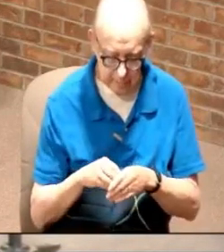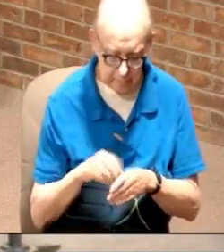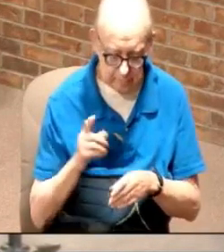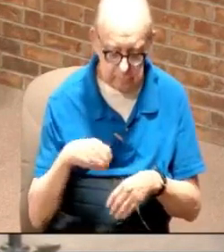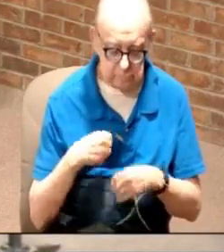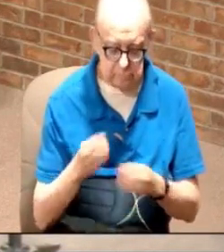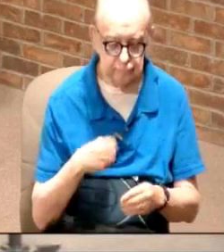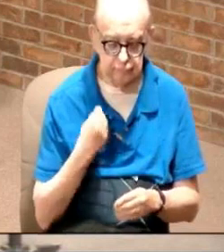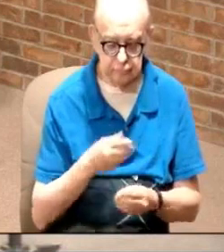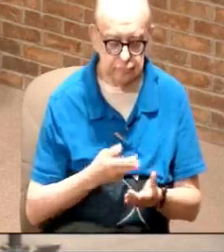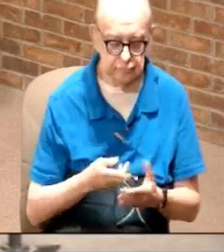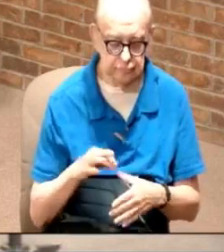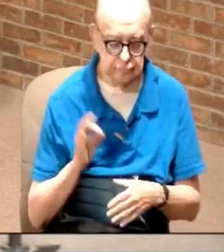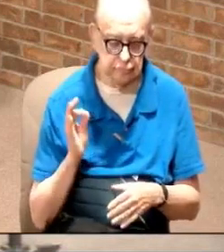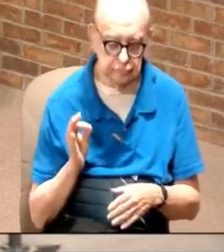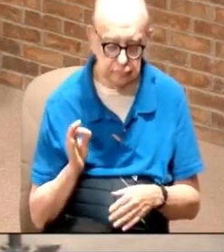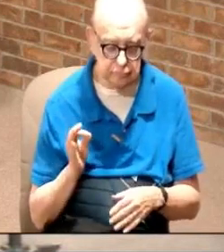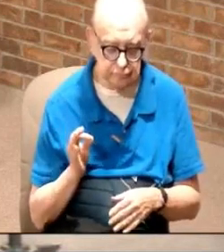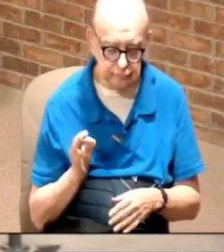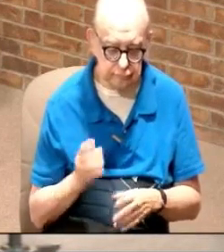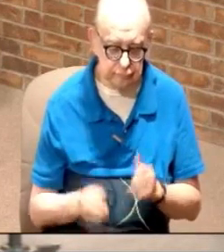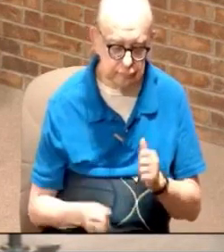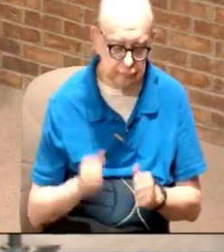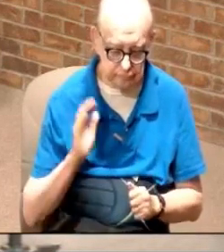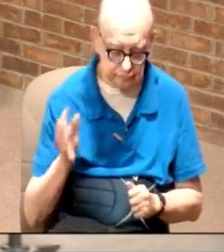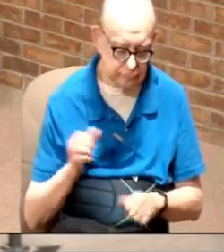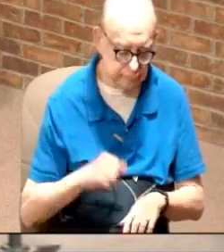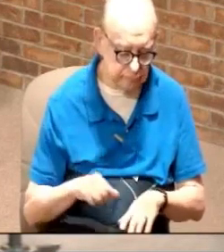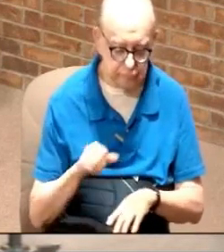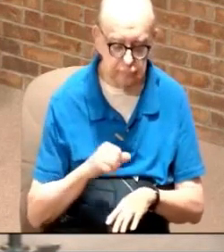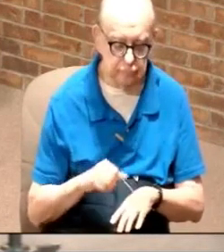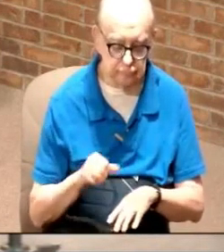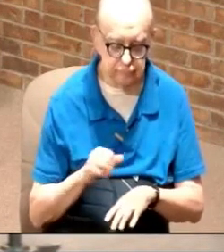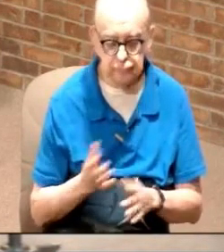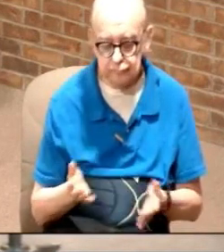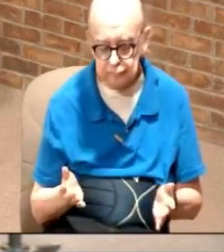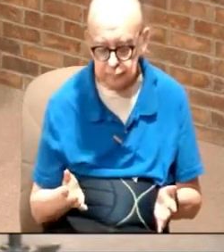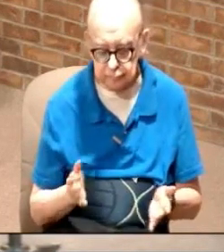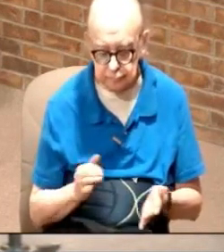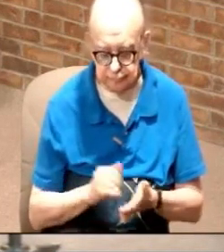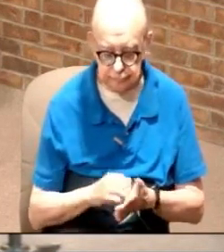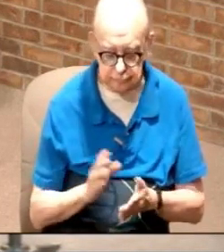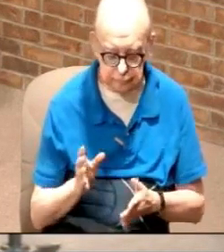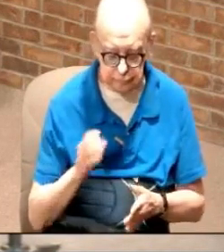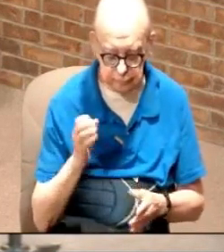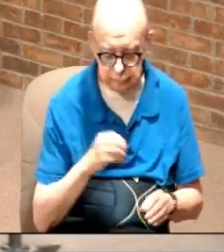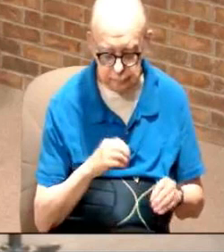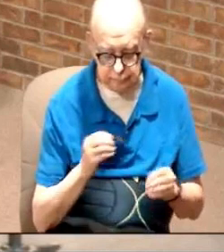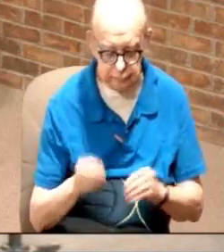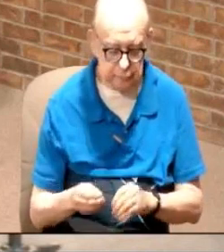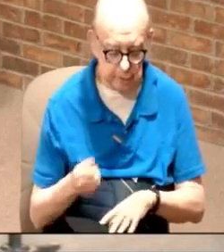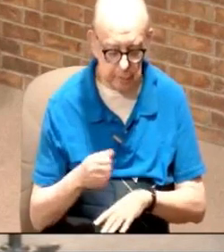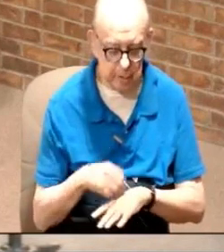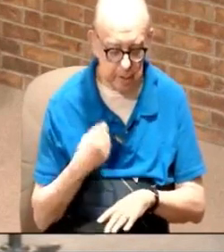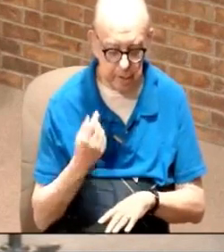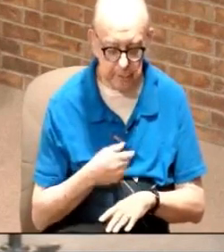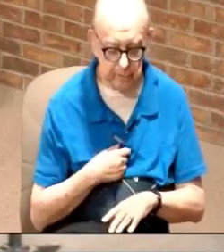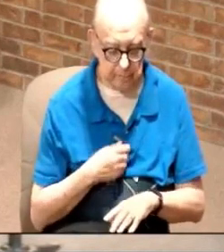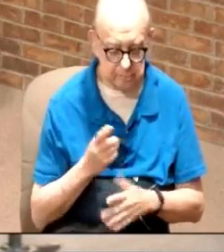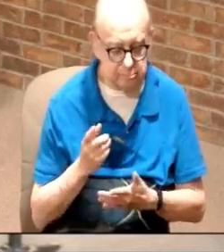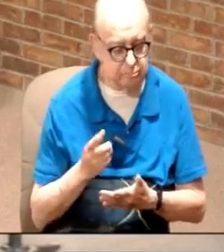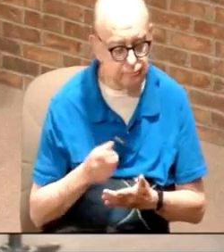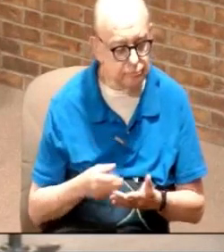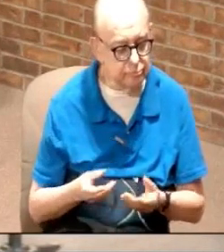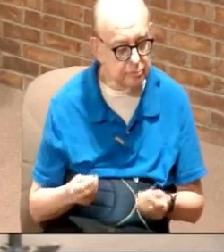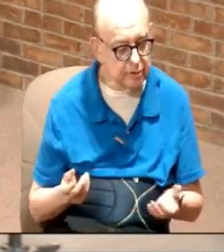gave us his Holy Spirit, which was his anointing that he placed upon it. And what it